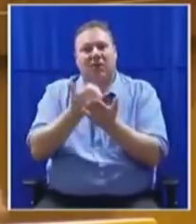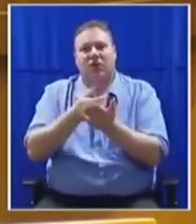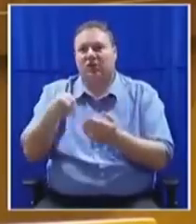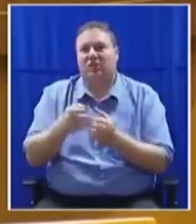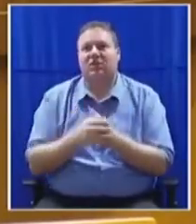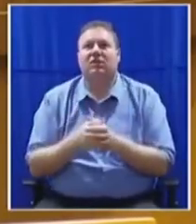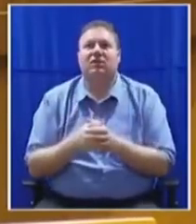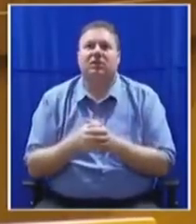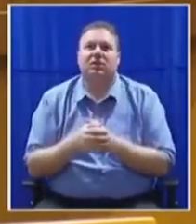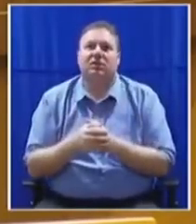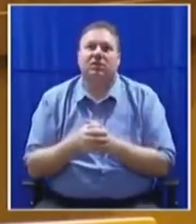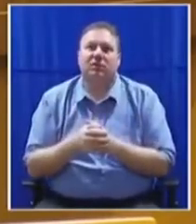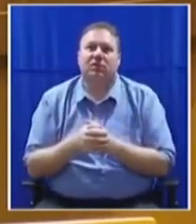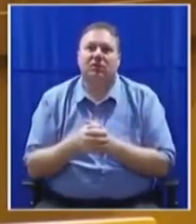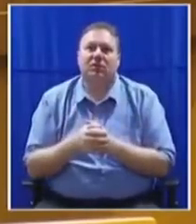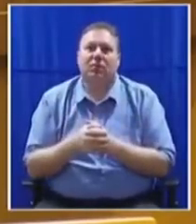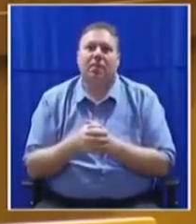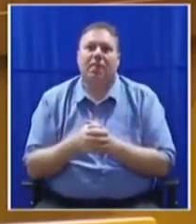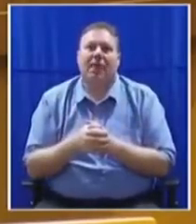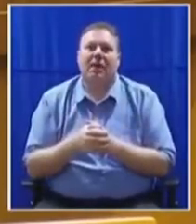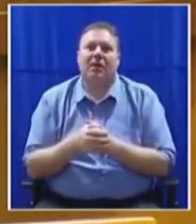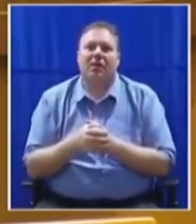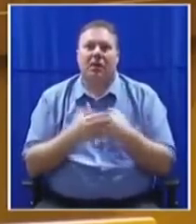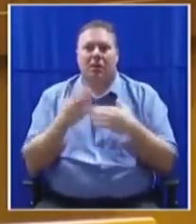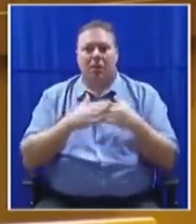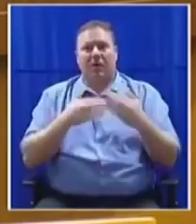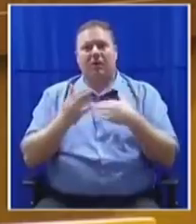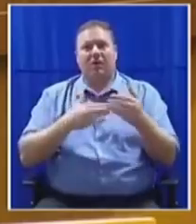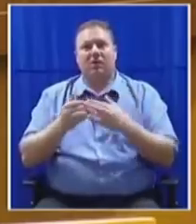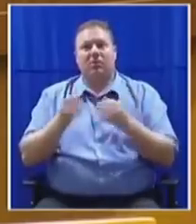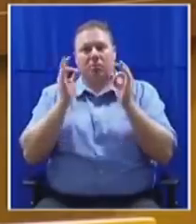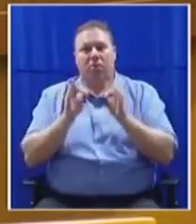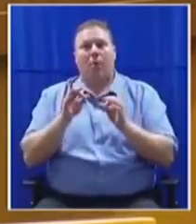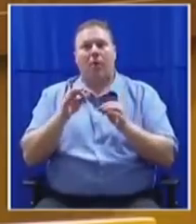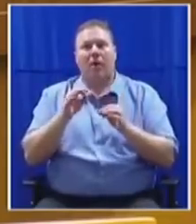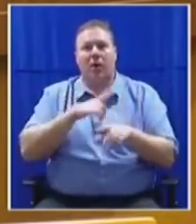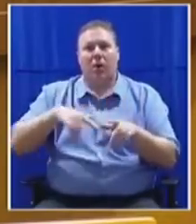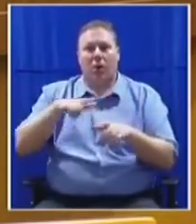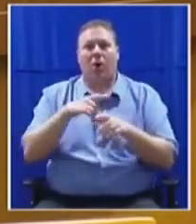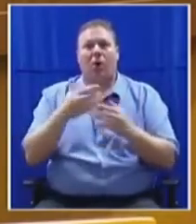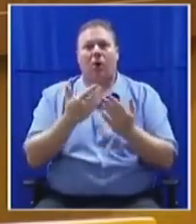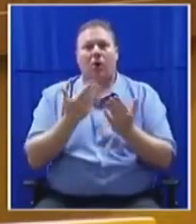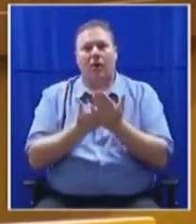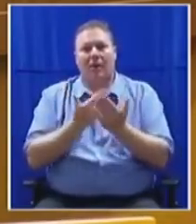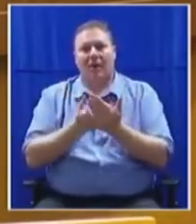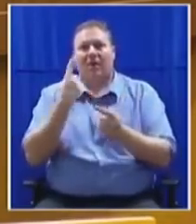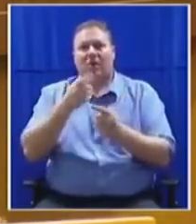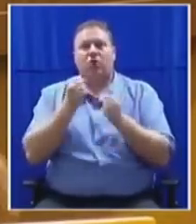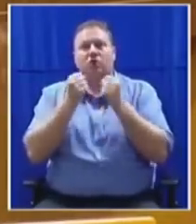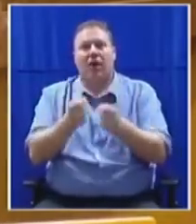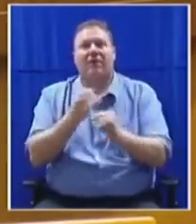protecting now. And we must build proper domestic capacity to drive industrial expansion.